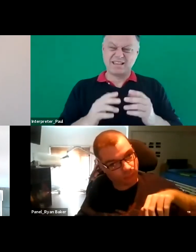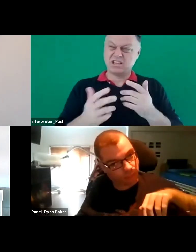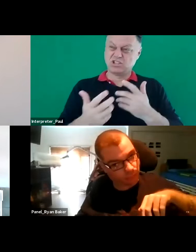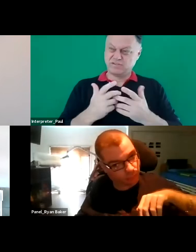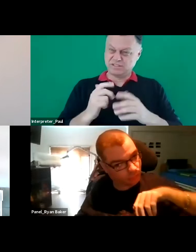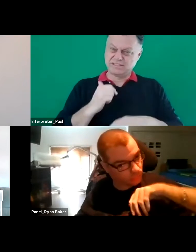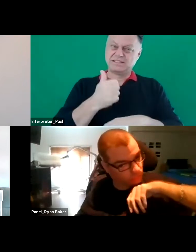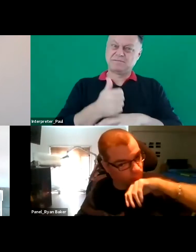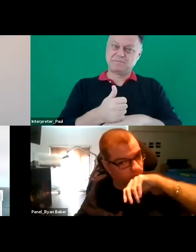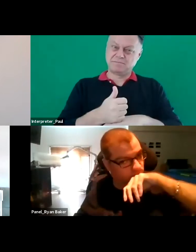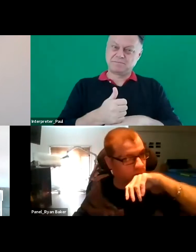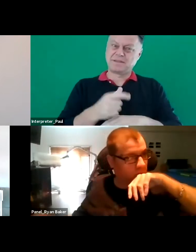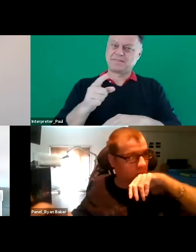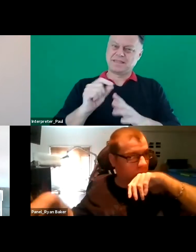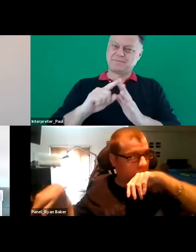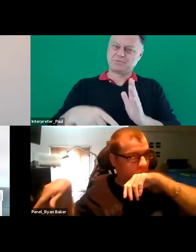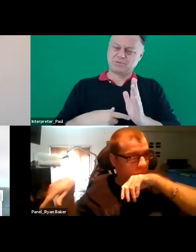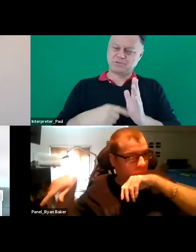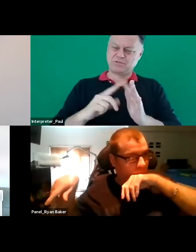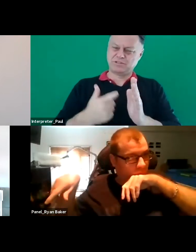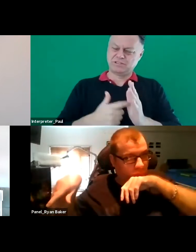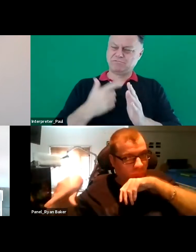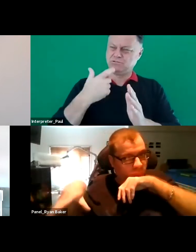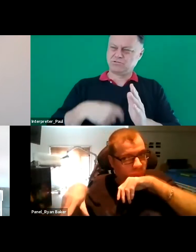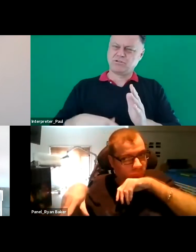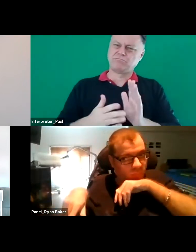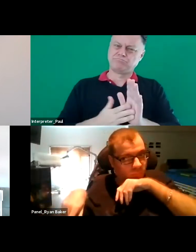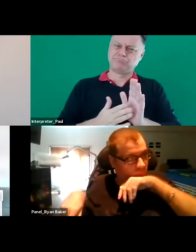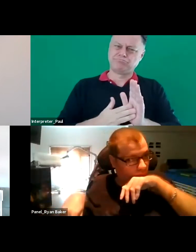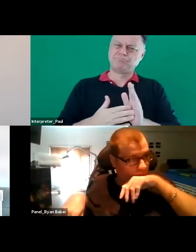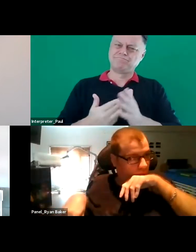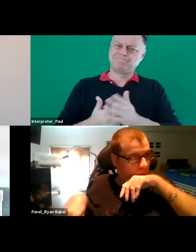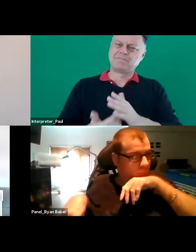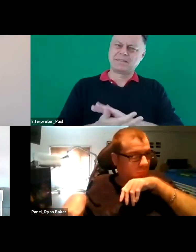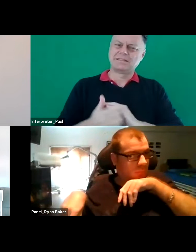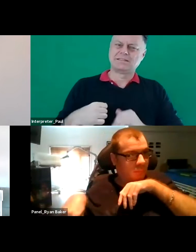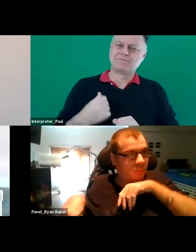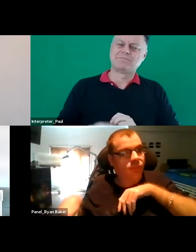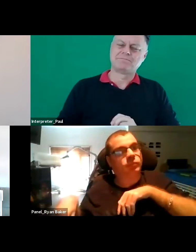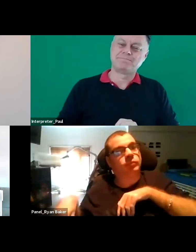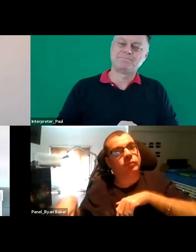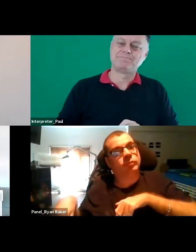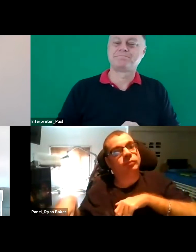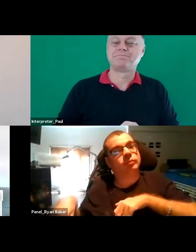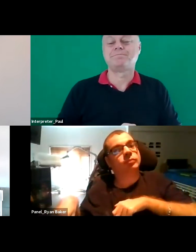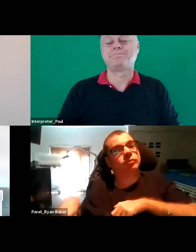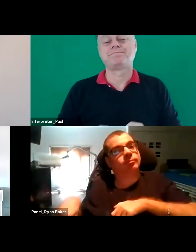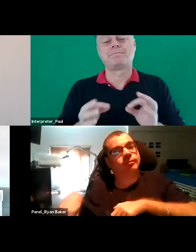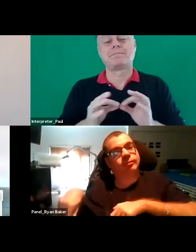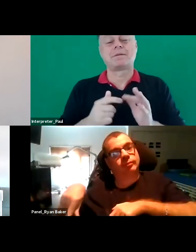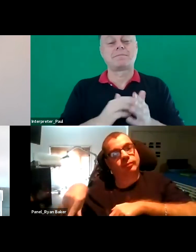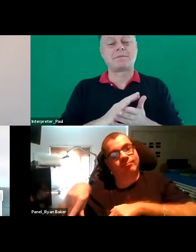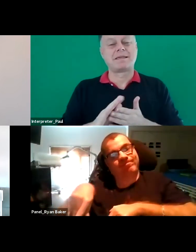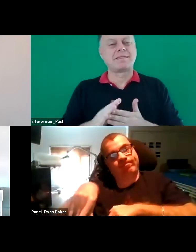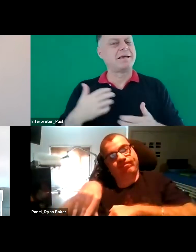has that project officer role on its staff? And Beth, I'm